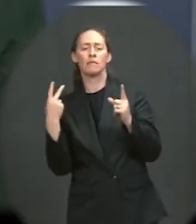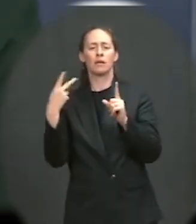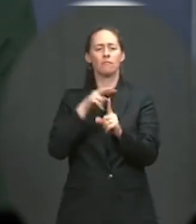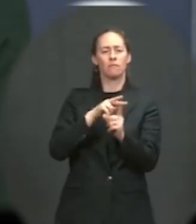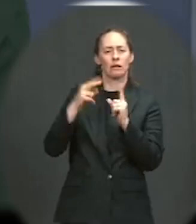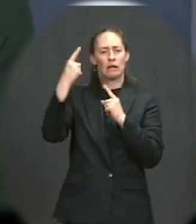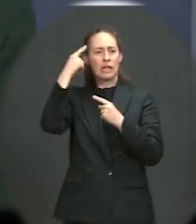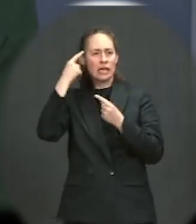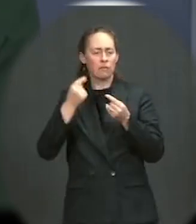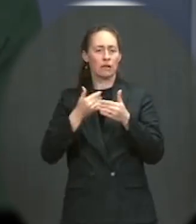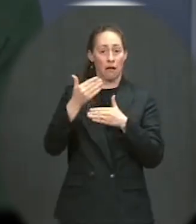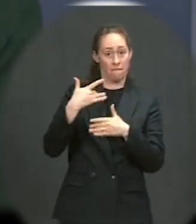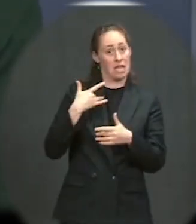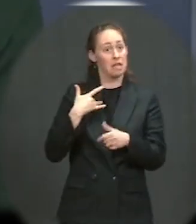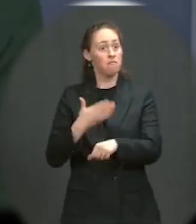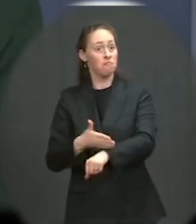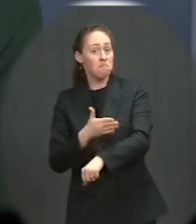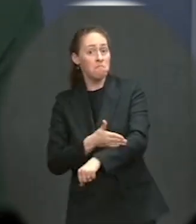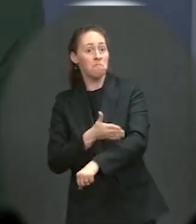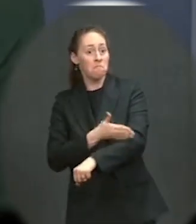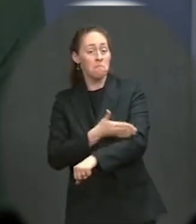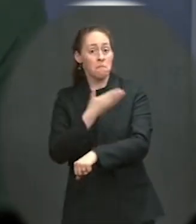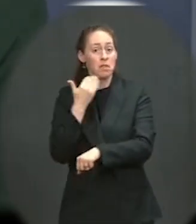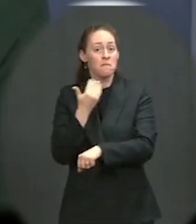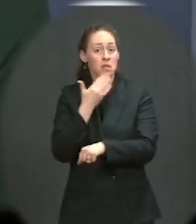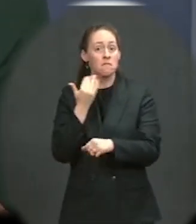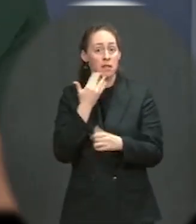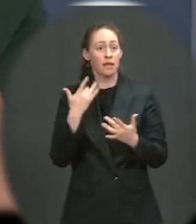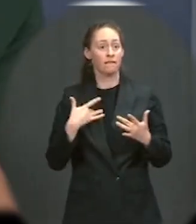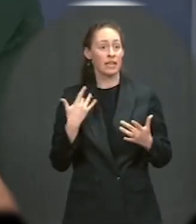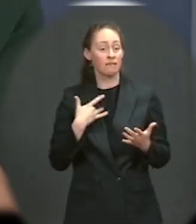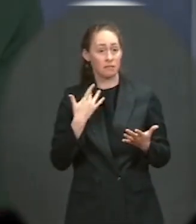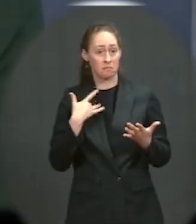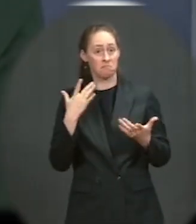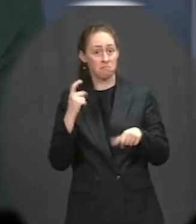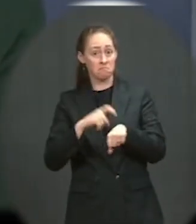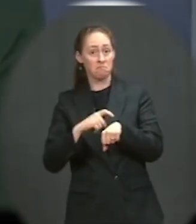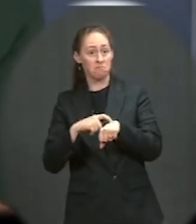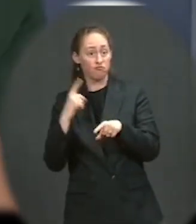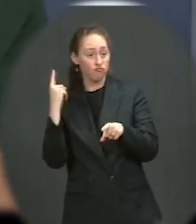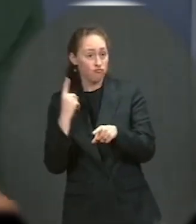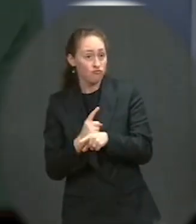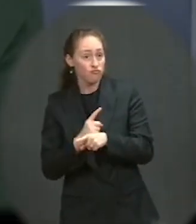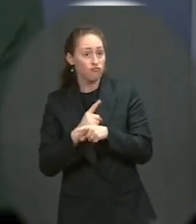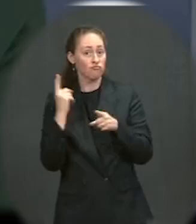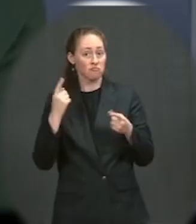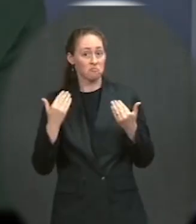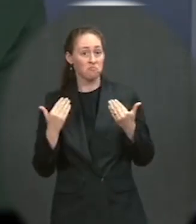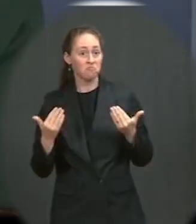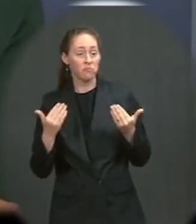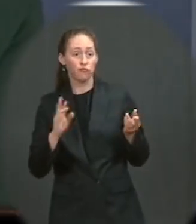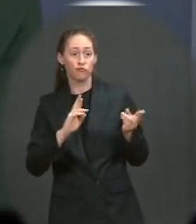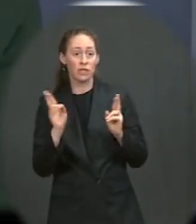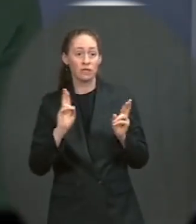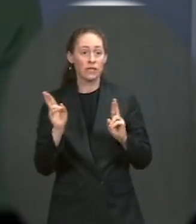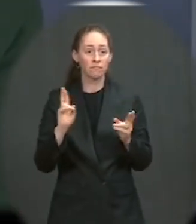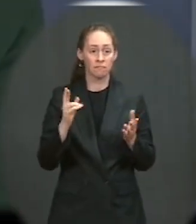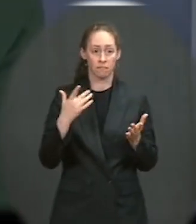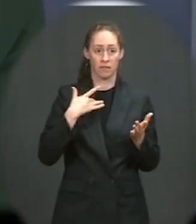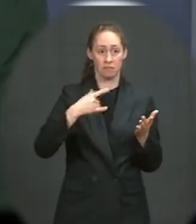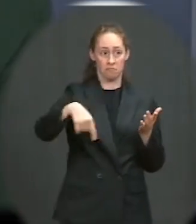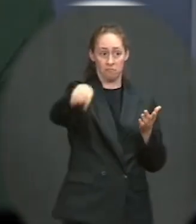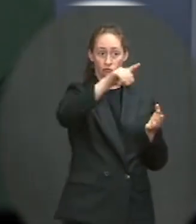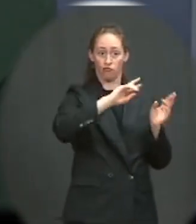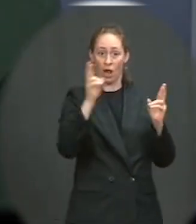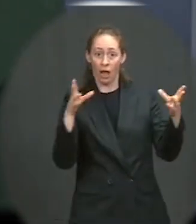and if we assess that it is the appropriate time to bring these elected officials to the White House, the president looks forward to doing that.